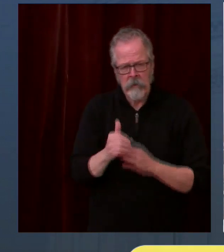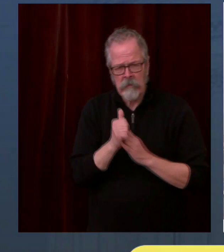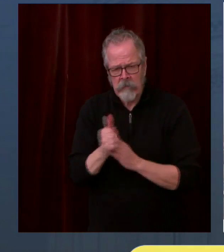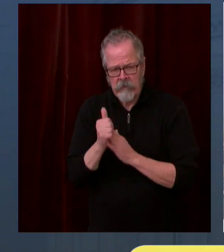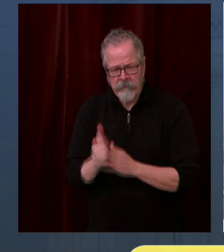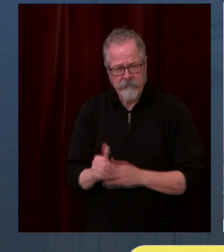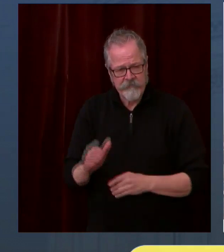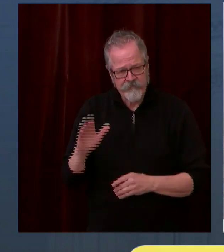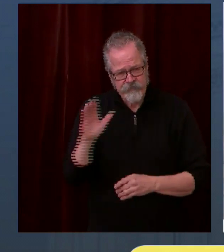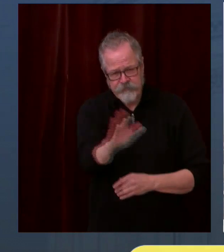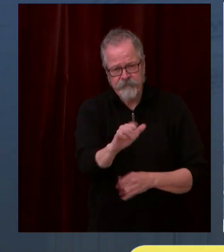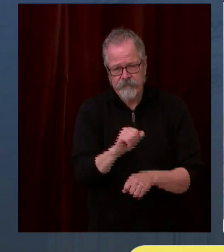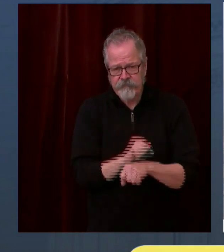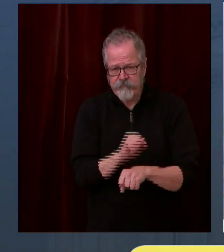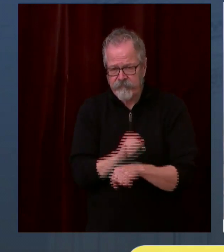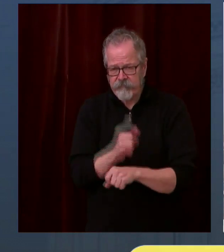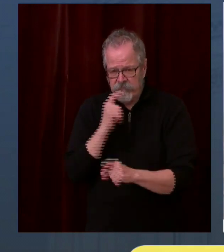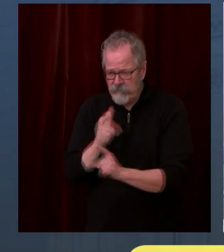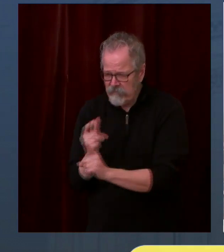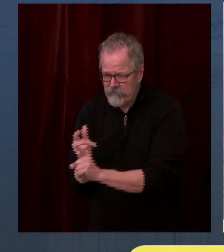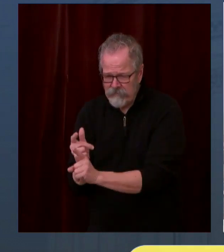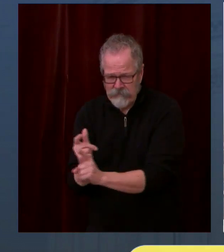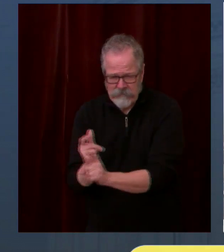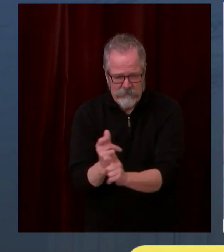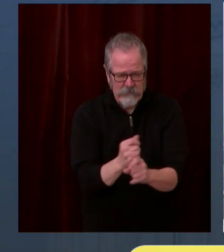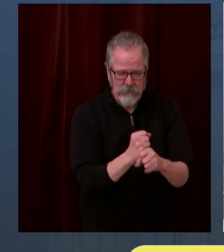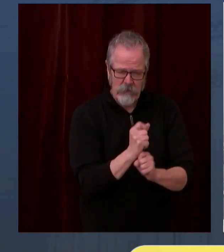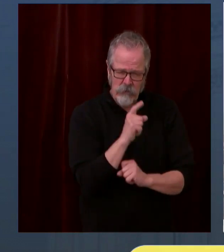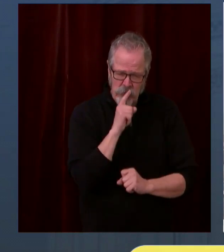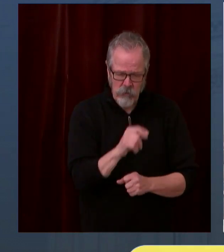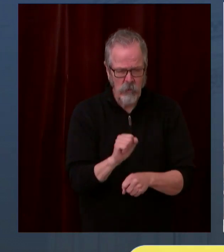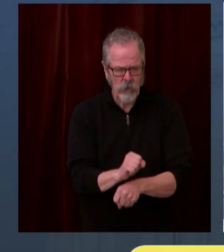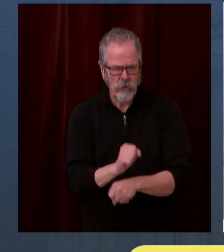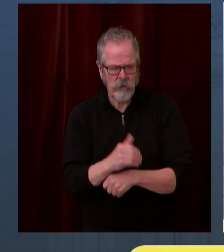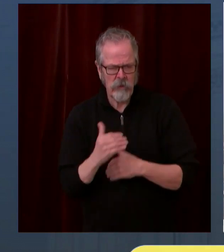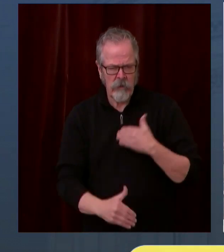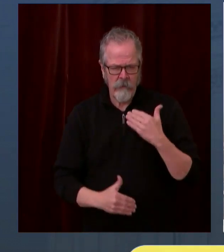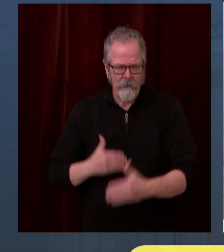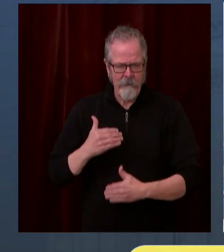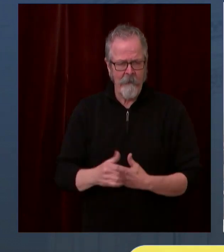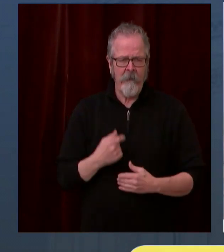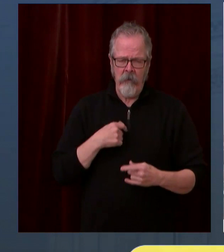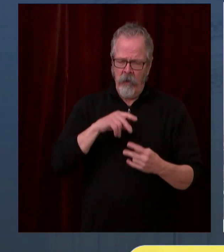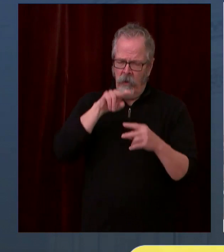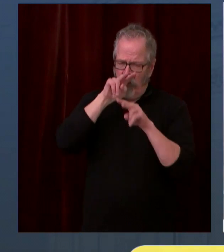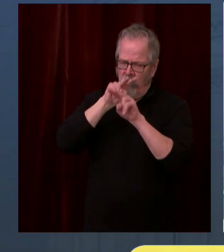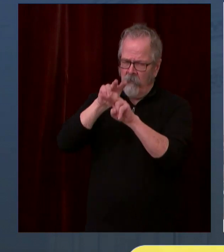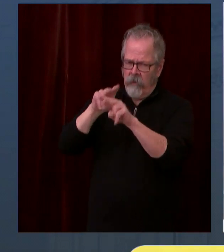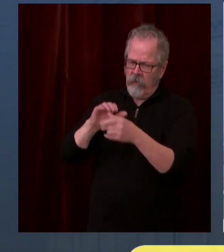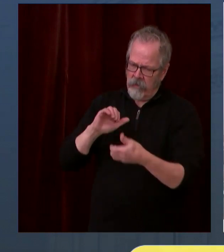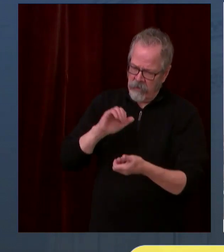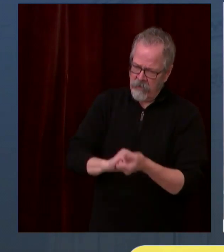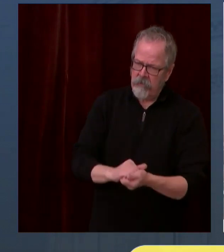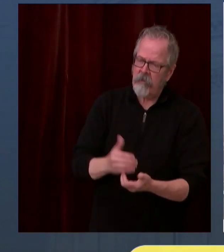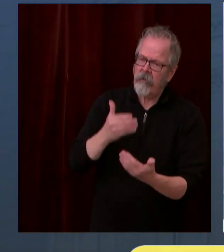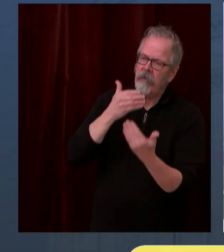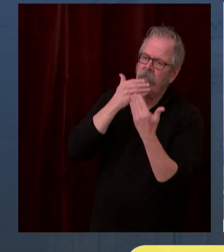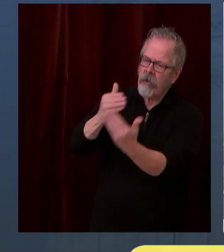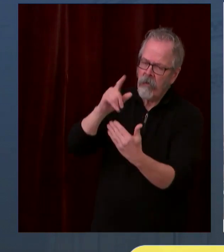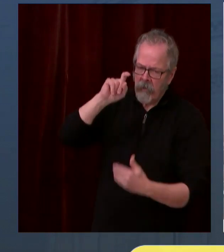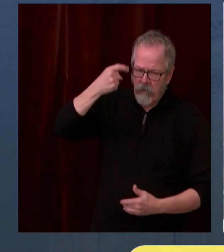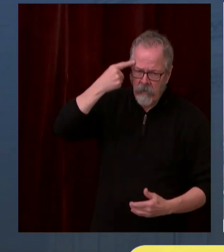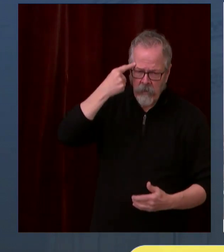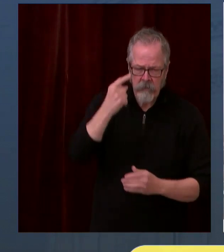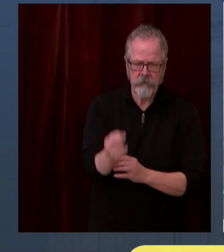citizens of this state. CMAR looks forward to working on this partnership. Thank you. Thank you, Raheel. Appreciate